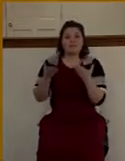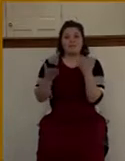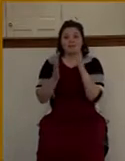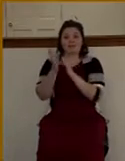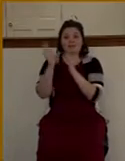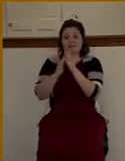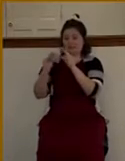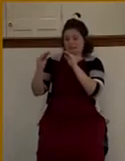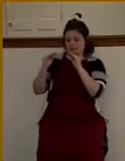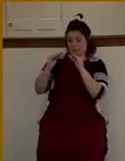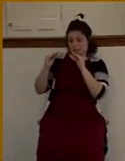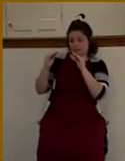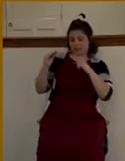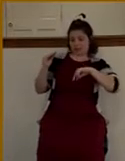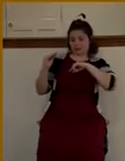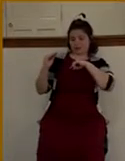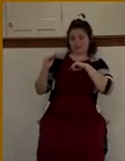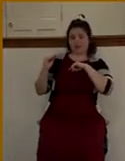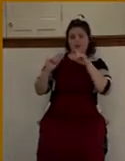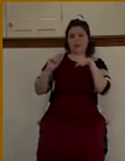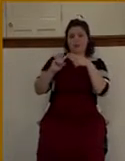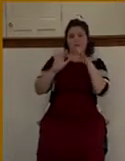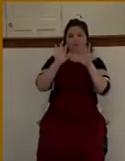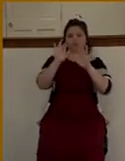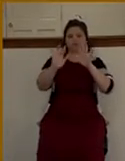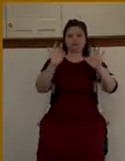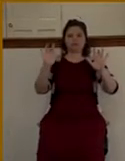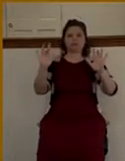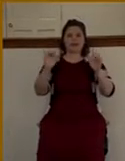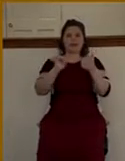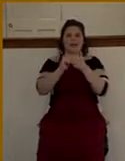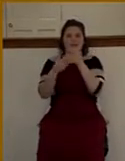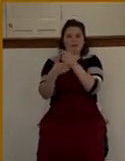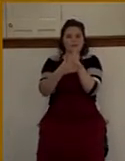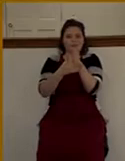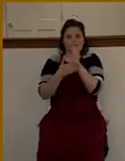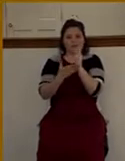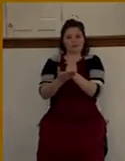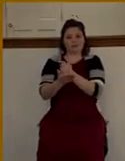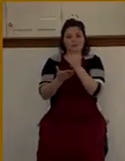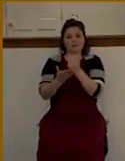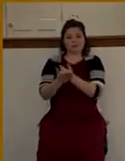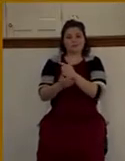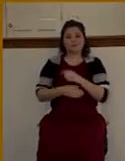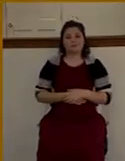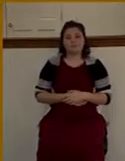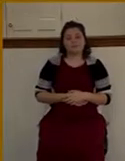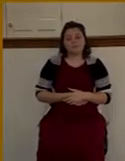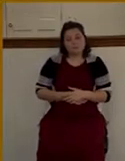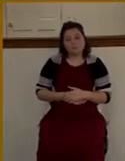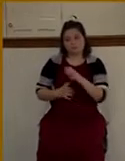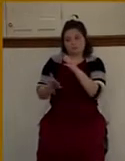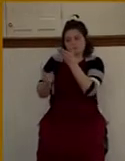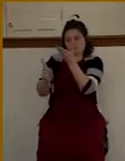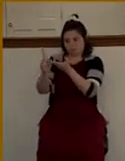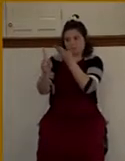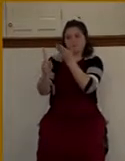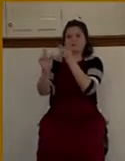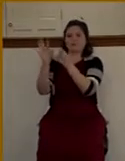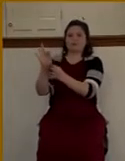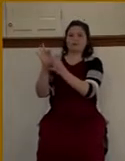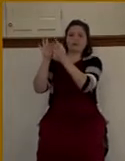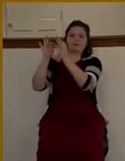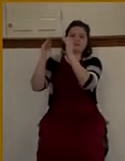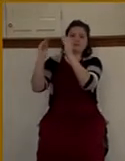about evangelism and about how to share the gospel. After all, he is perfect. He is the perfect